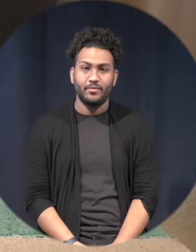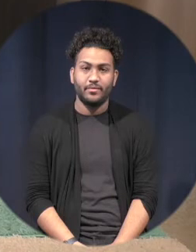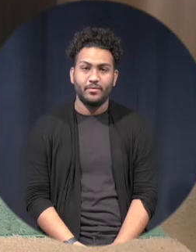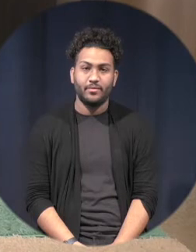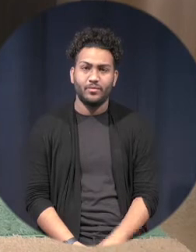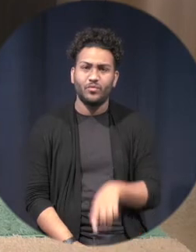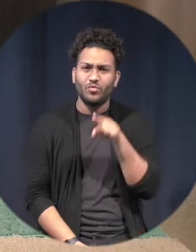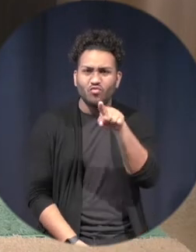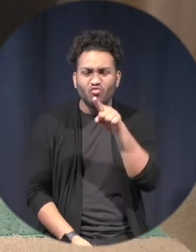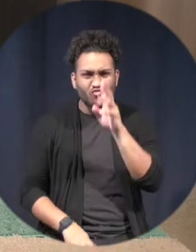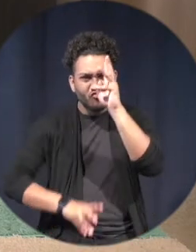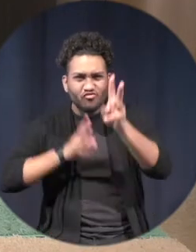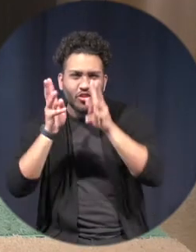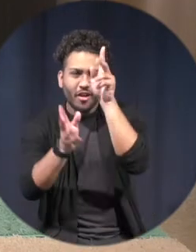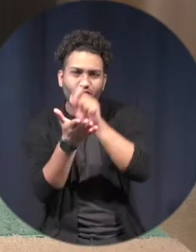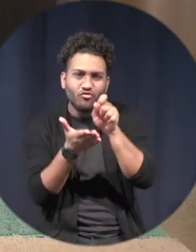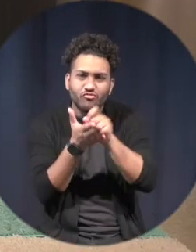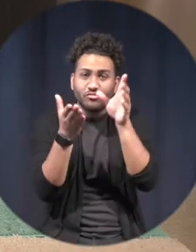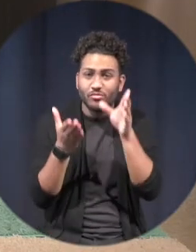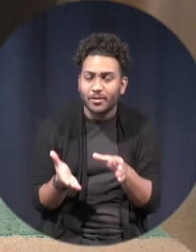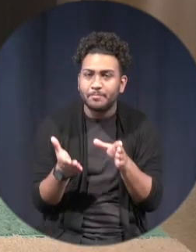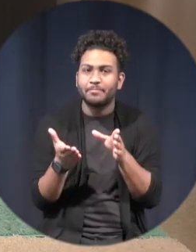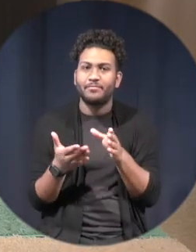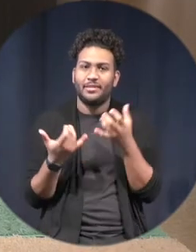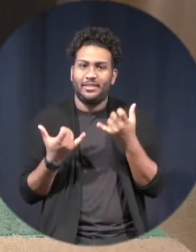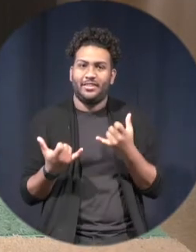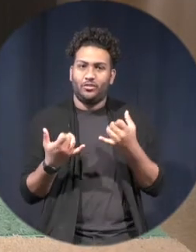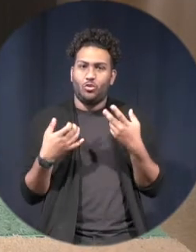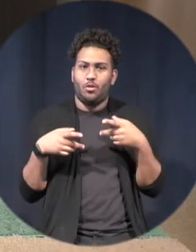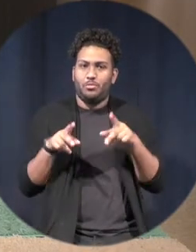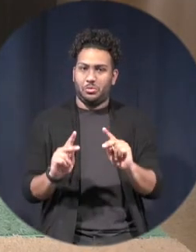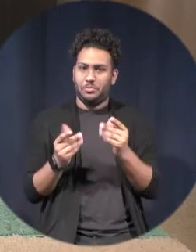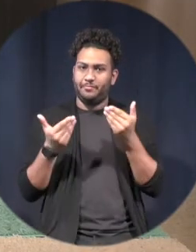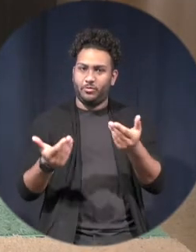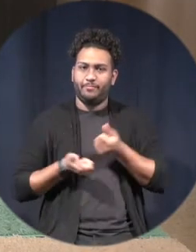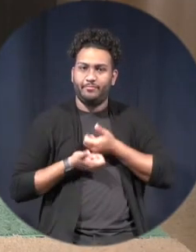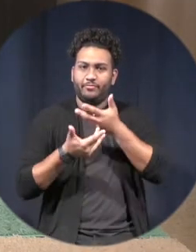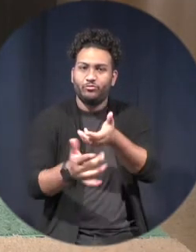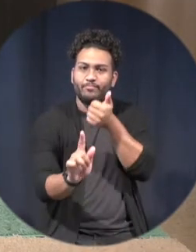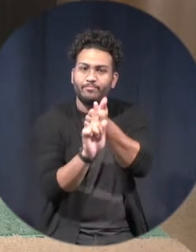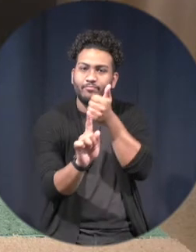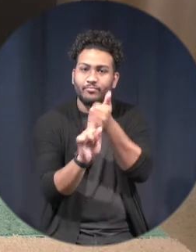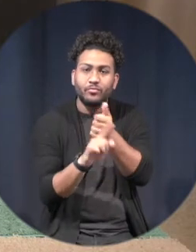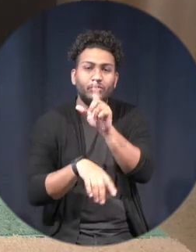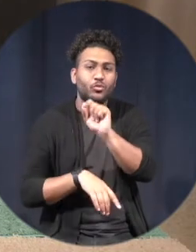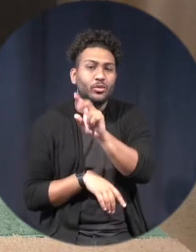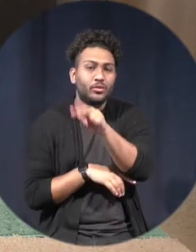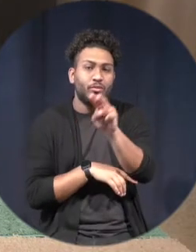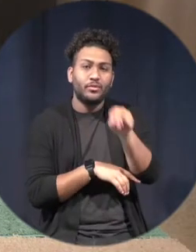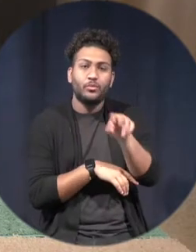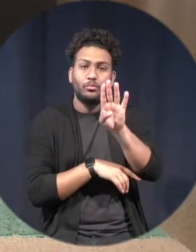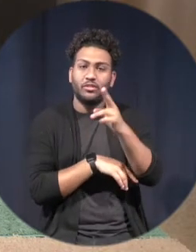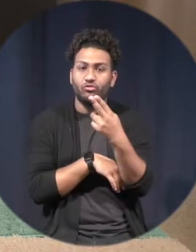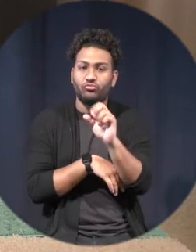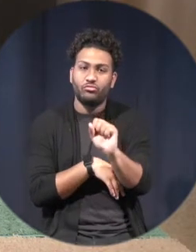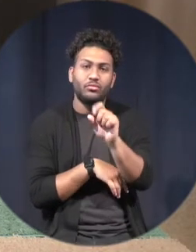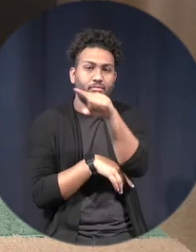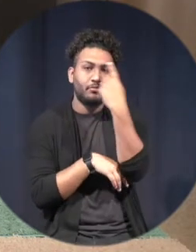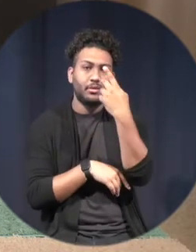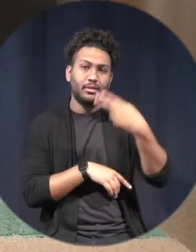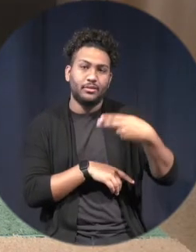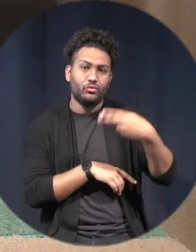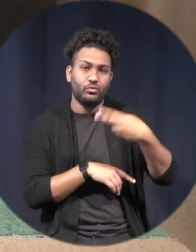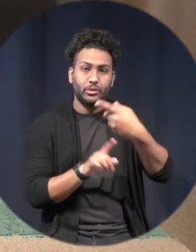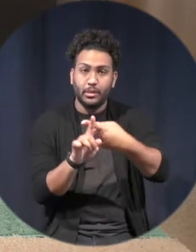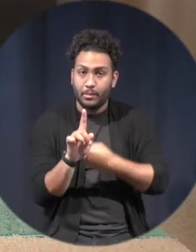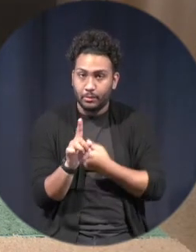Are you a creative writer? Here's an opportunity to express yourself. The 2022 BHS Black History